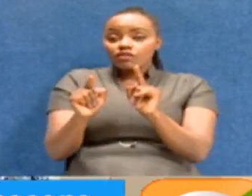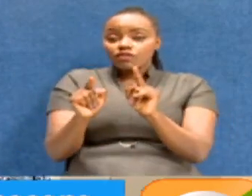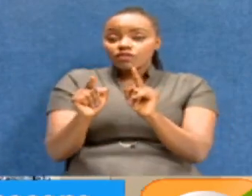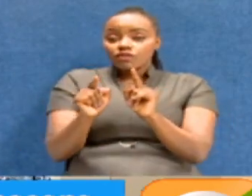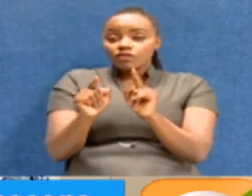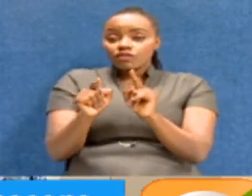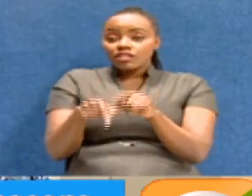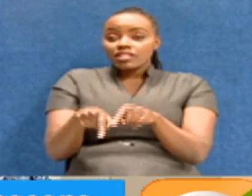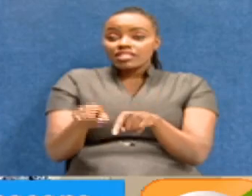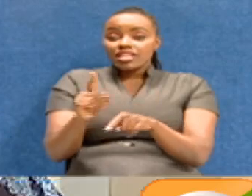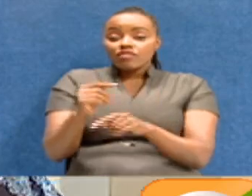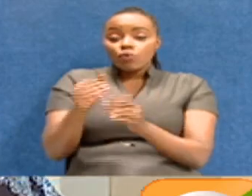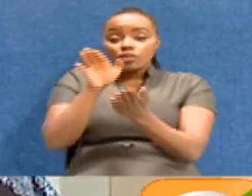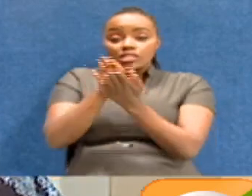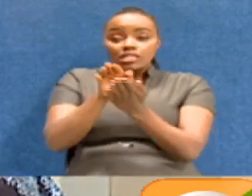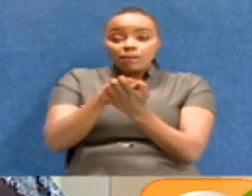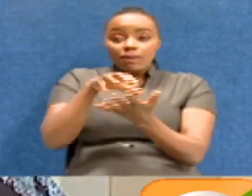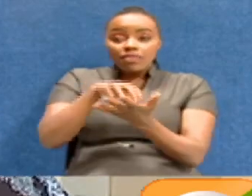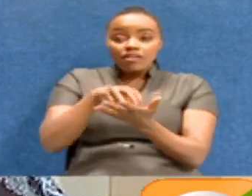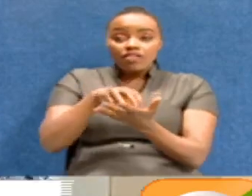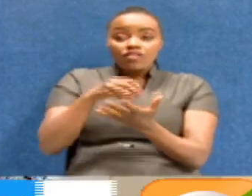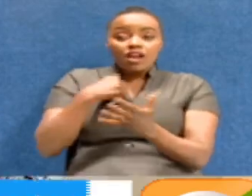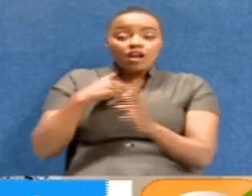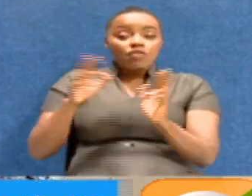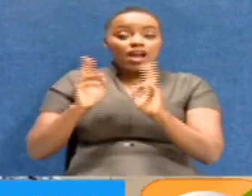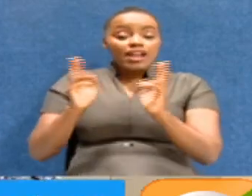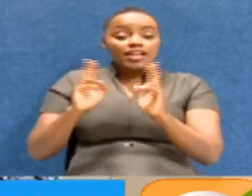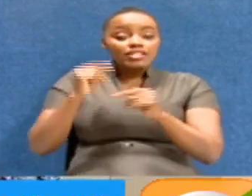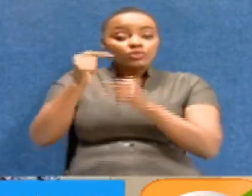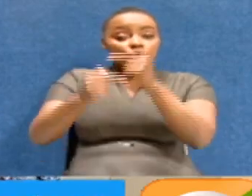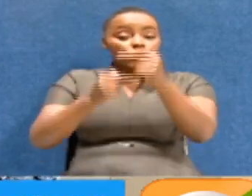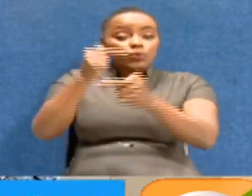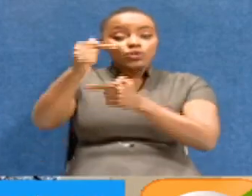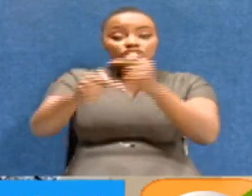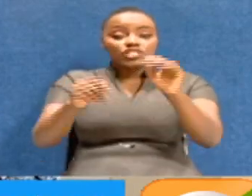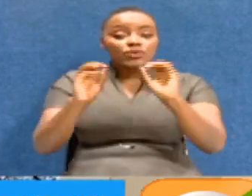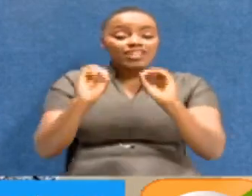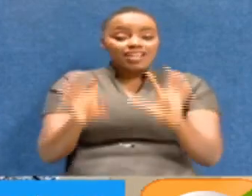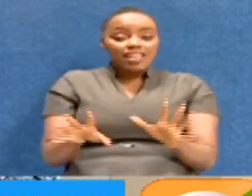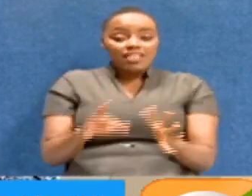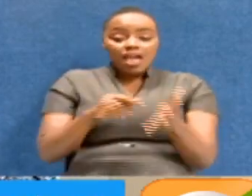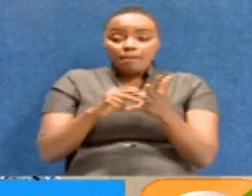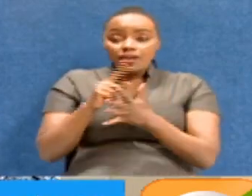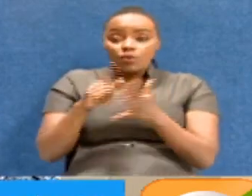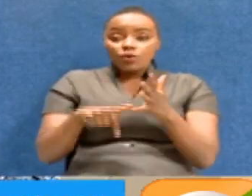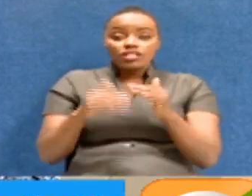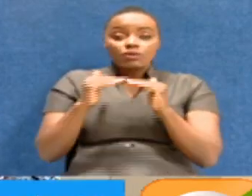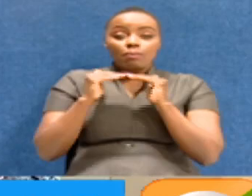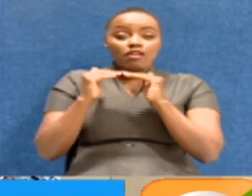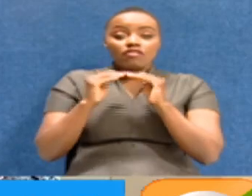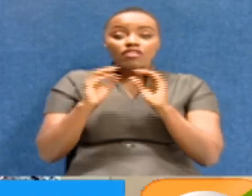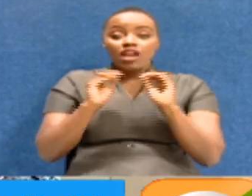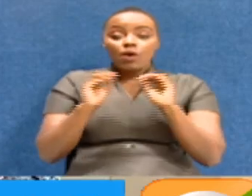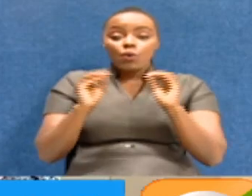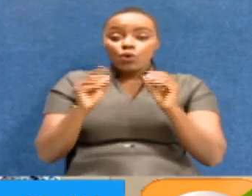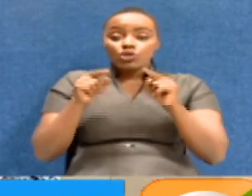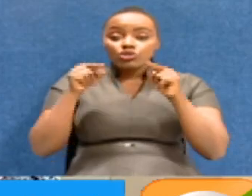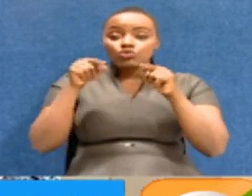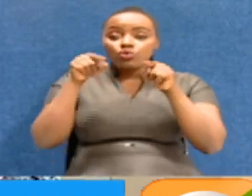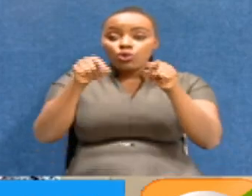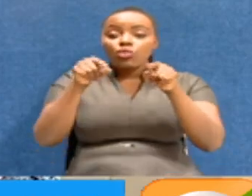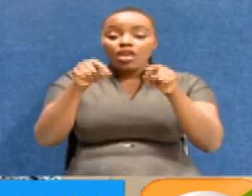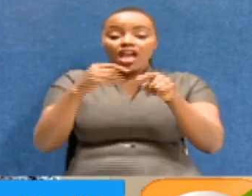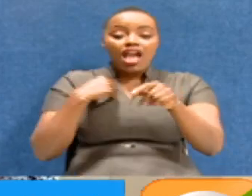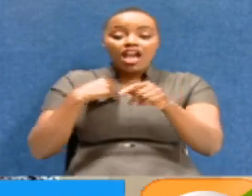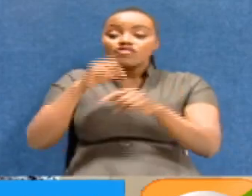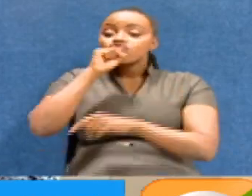stalling the cases. They were never ready to proceed. Now, it will be unfair to blame the issues of